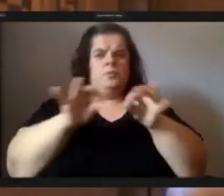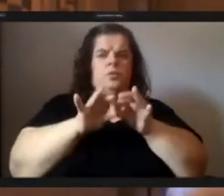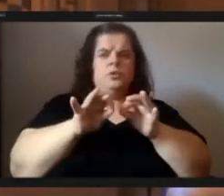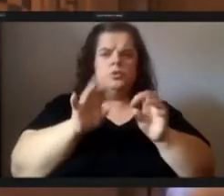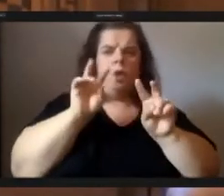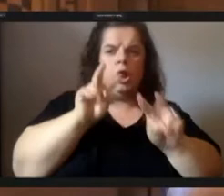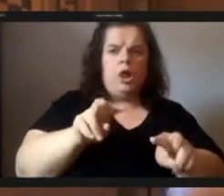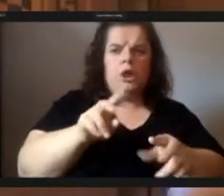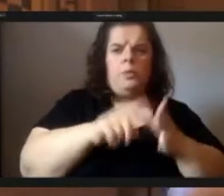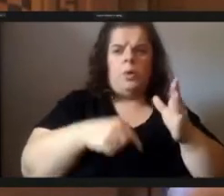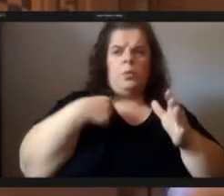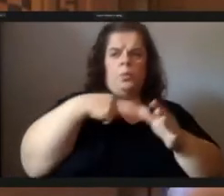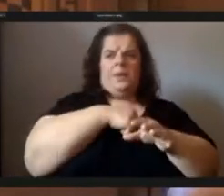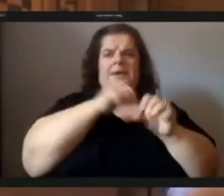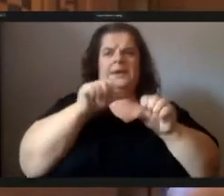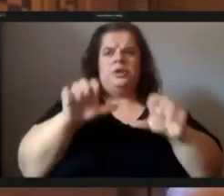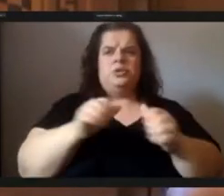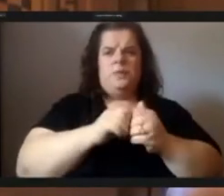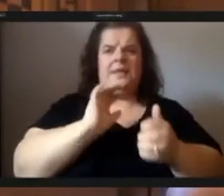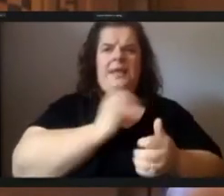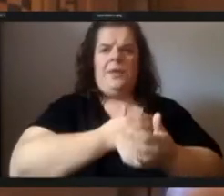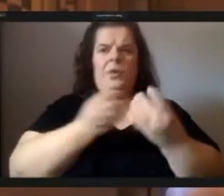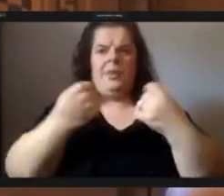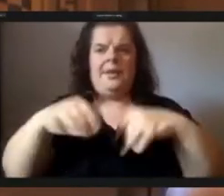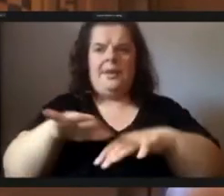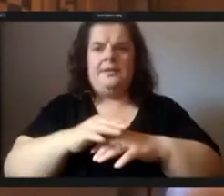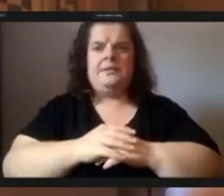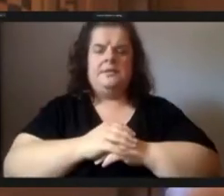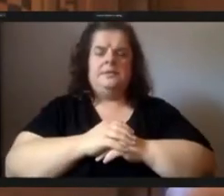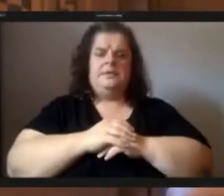can do with the land that we have which is